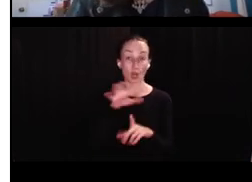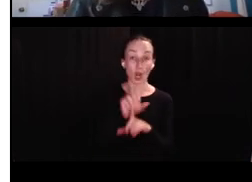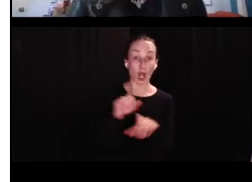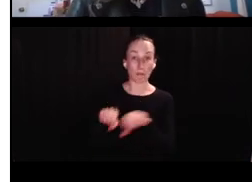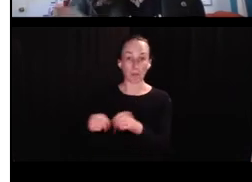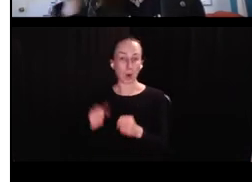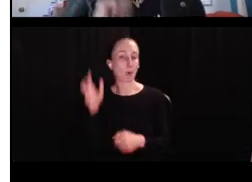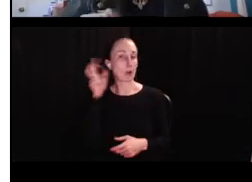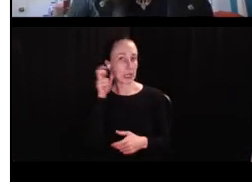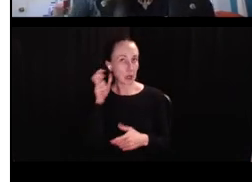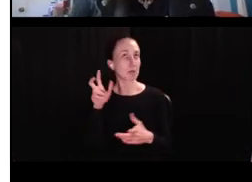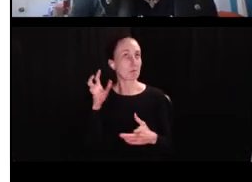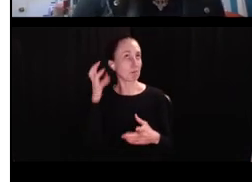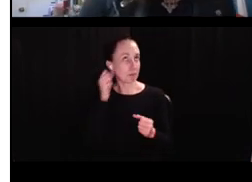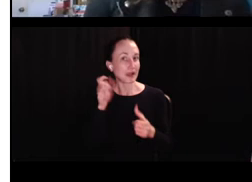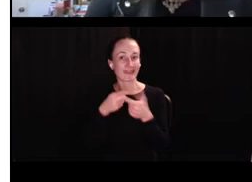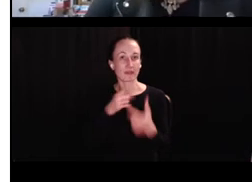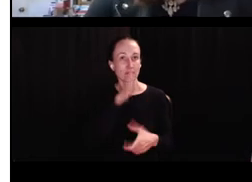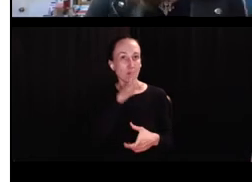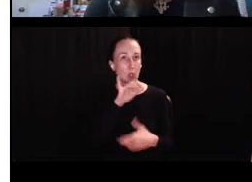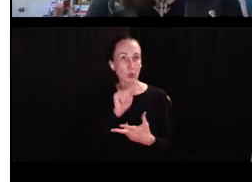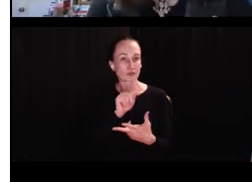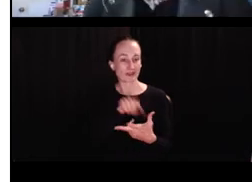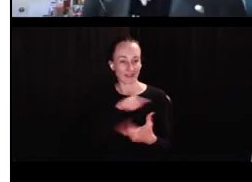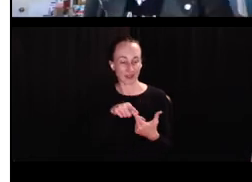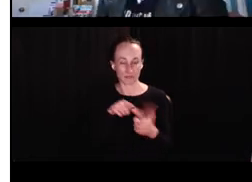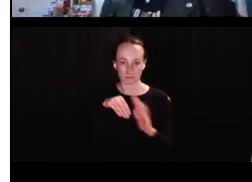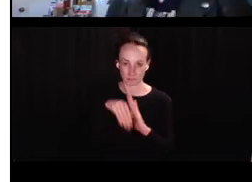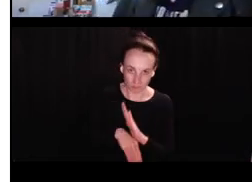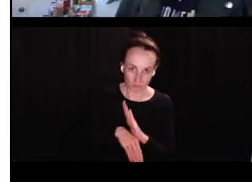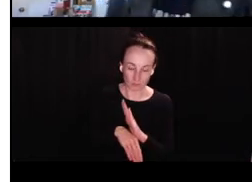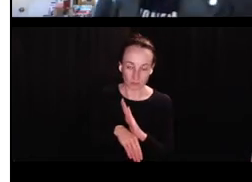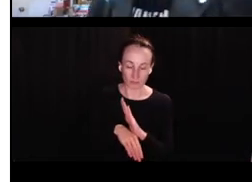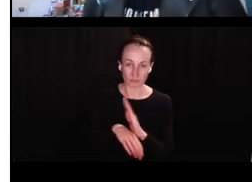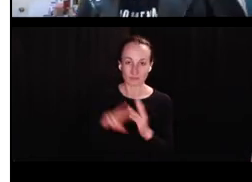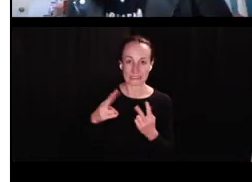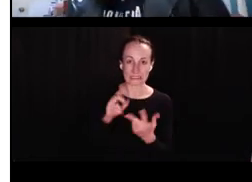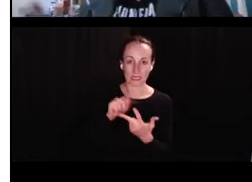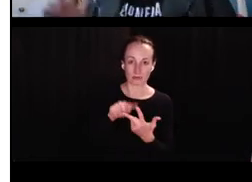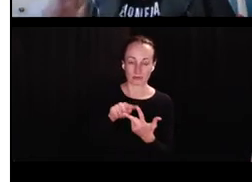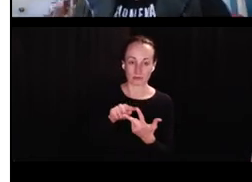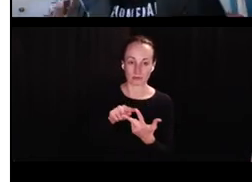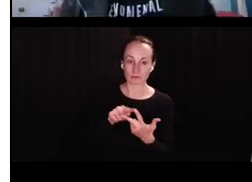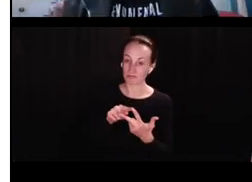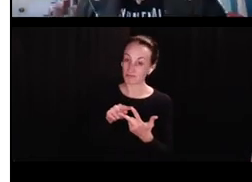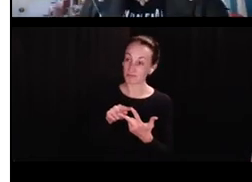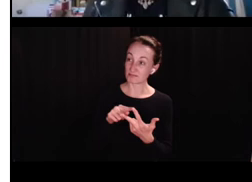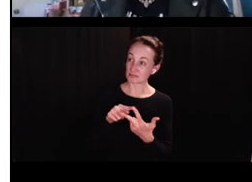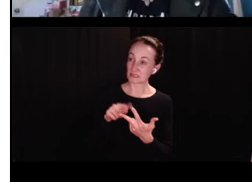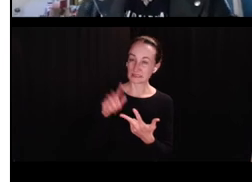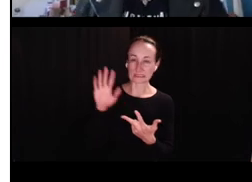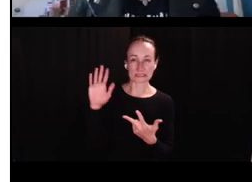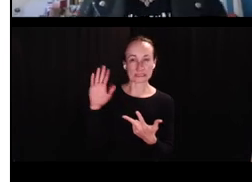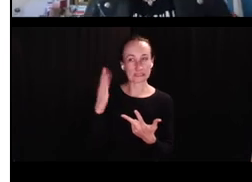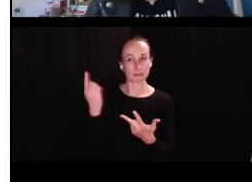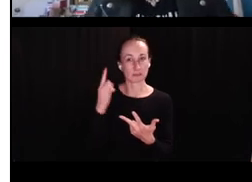broke and they'll just memorize it and they'll, they'll use it and we'll hear them using it. Um, but then there's this regression in the